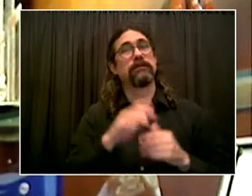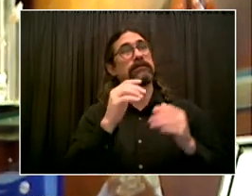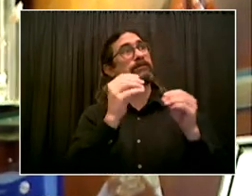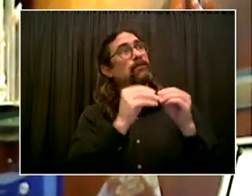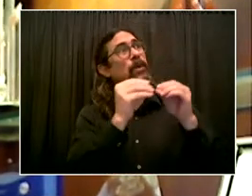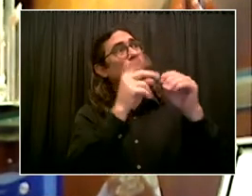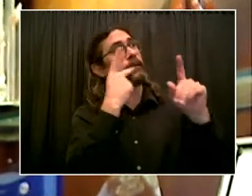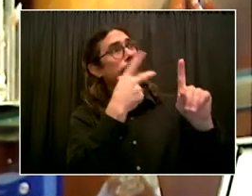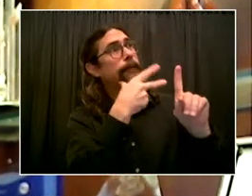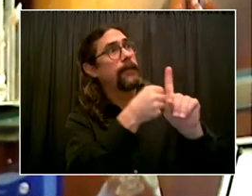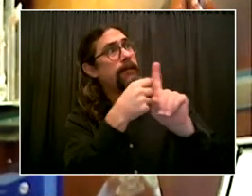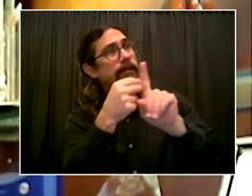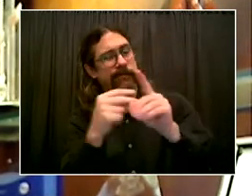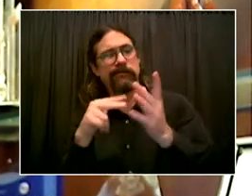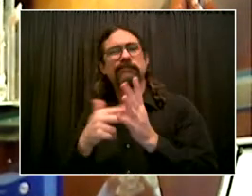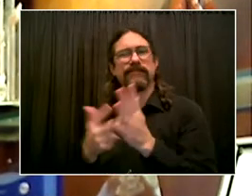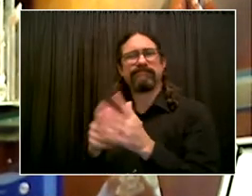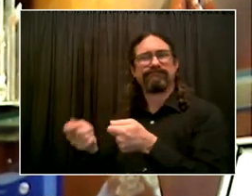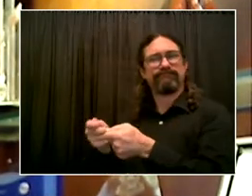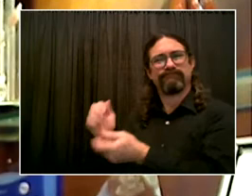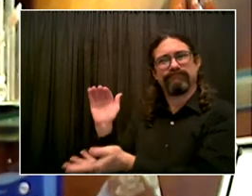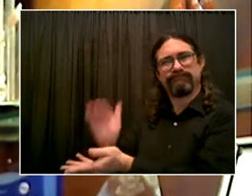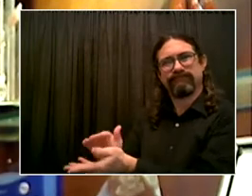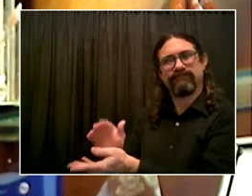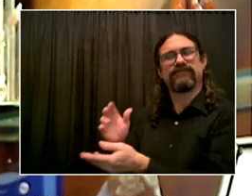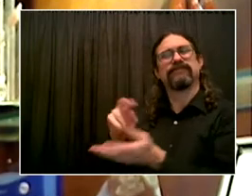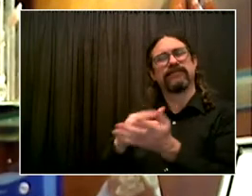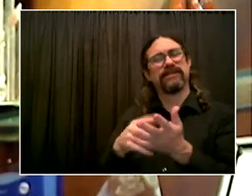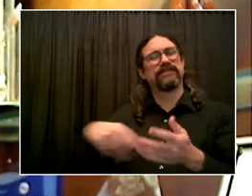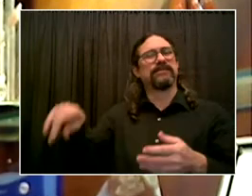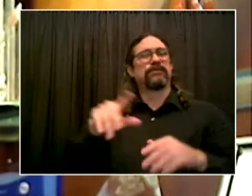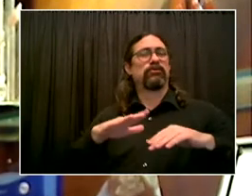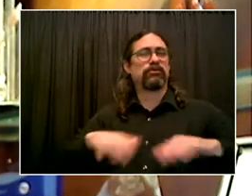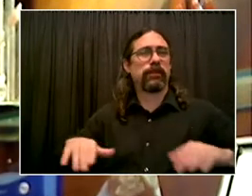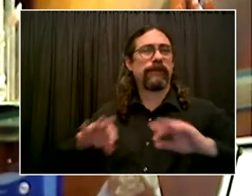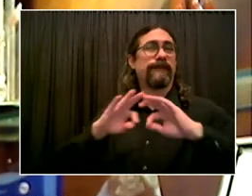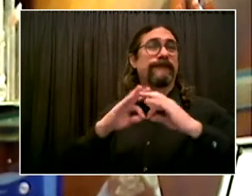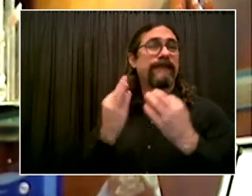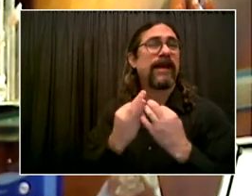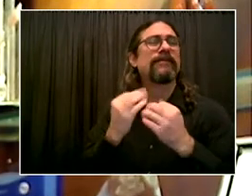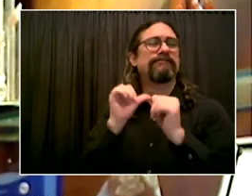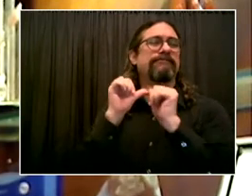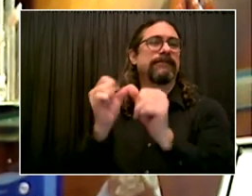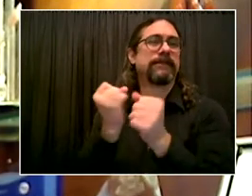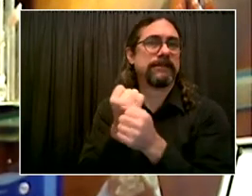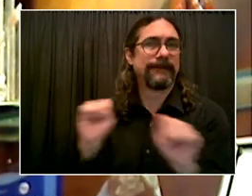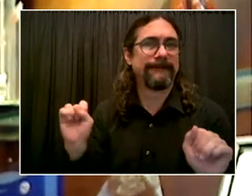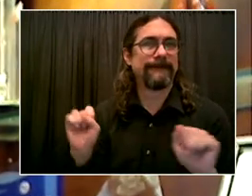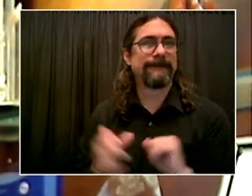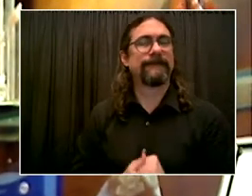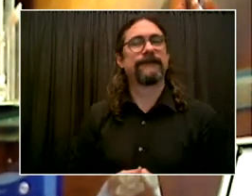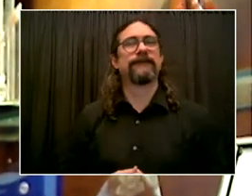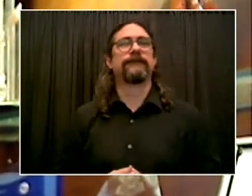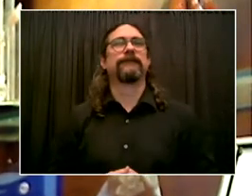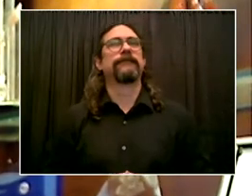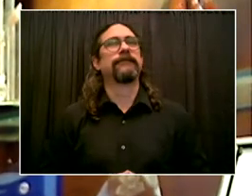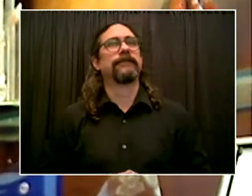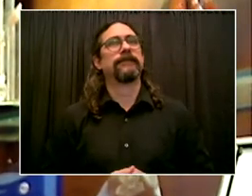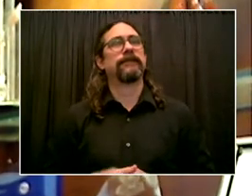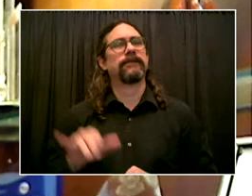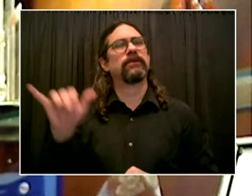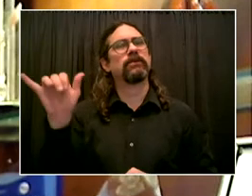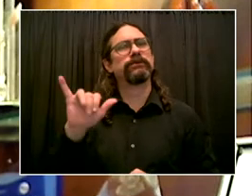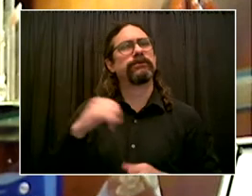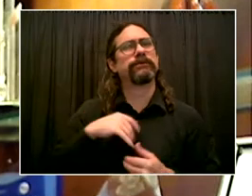family members are safe, and our friends are safe. I also want to end in just saying that I'm so thankful as well. I want to thank the Health